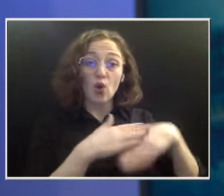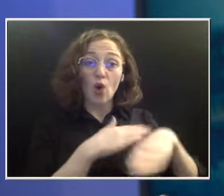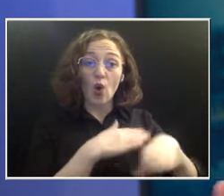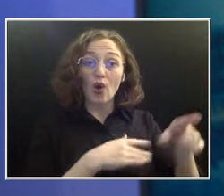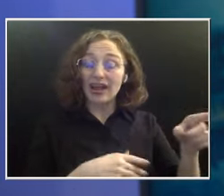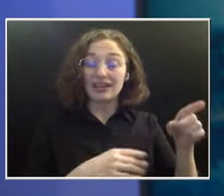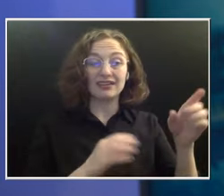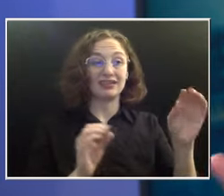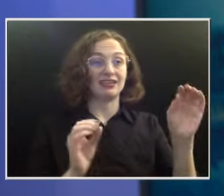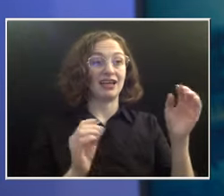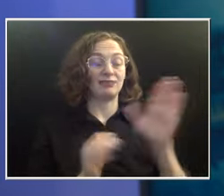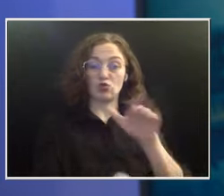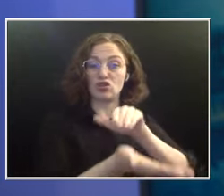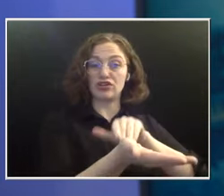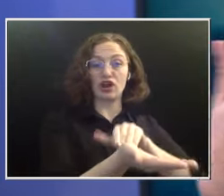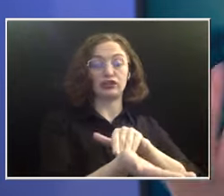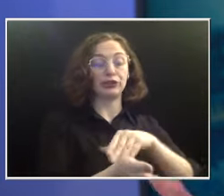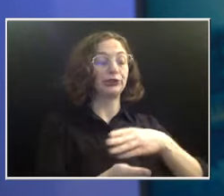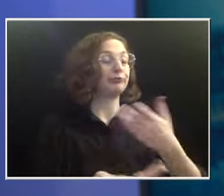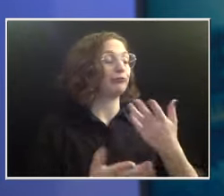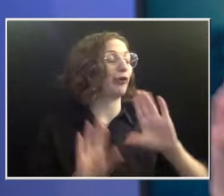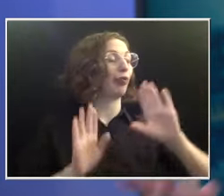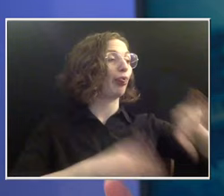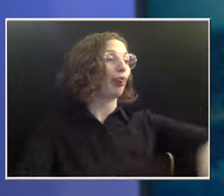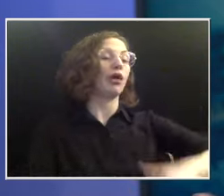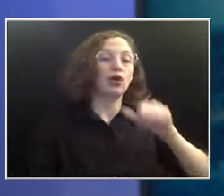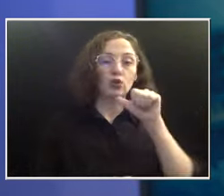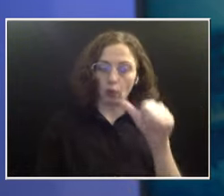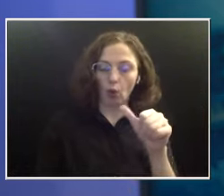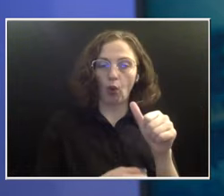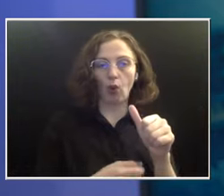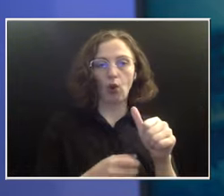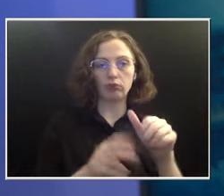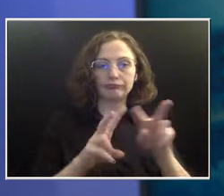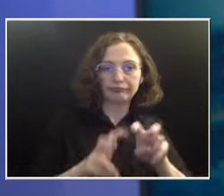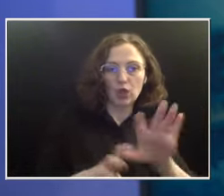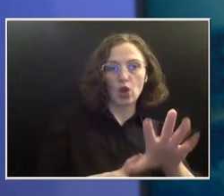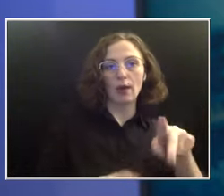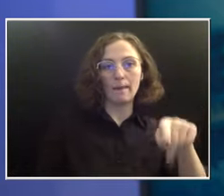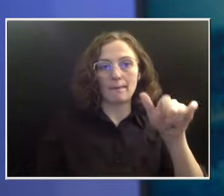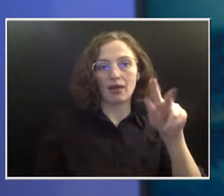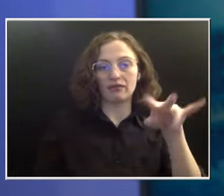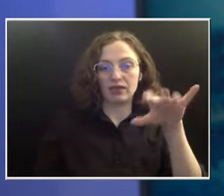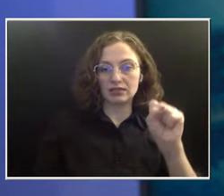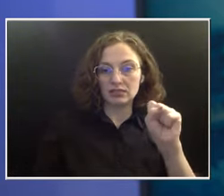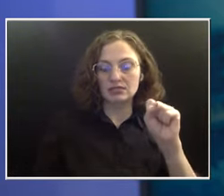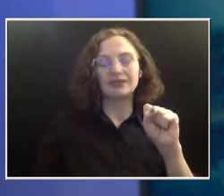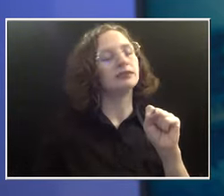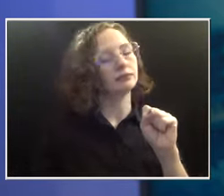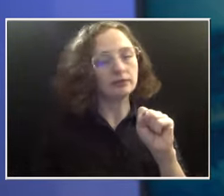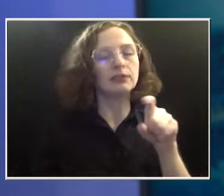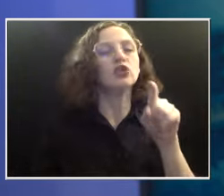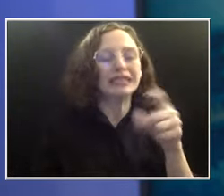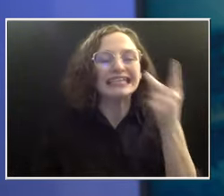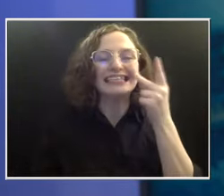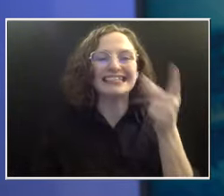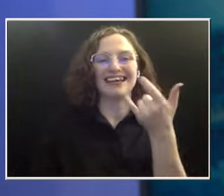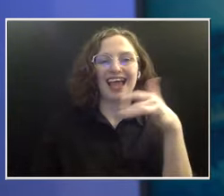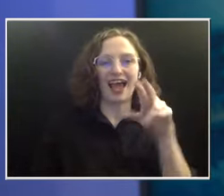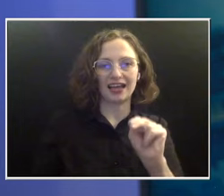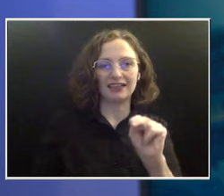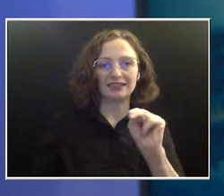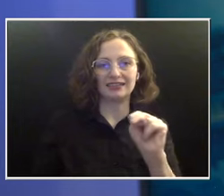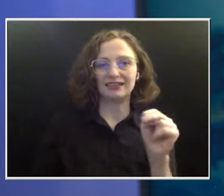Someone needs to be assessing the size of your cervix, the size of your uterus, your ovaries. HPV vaccination, oh, my gosh,